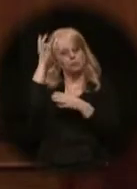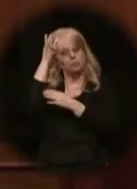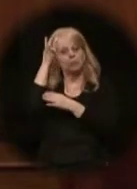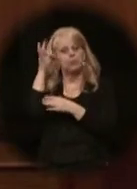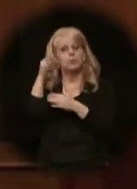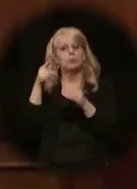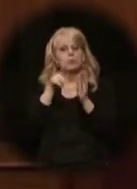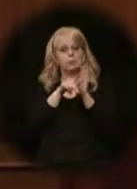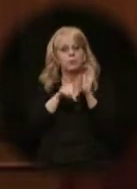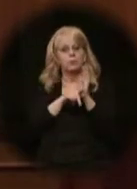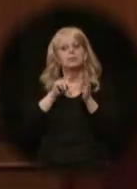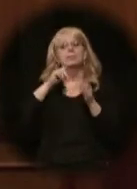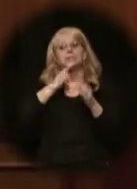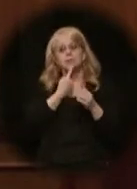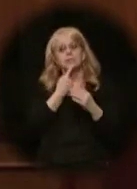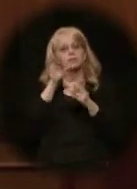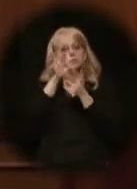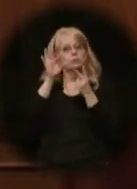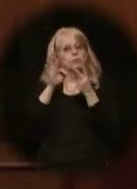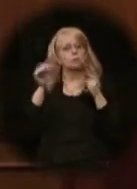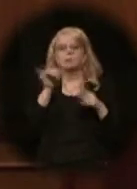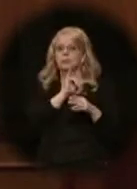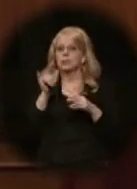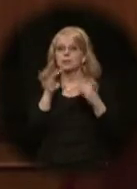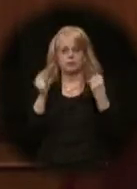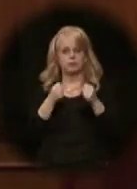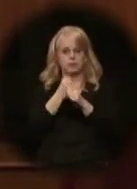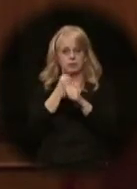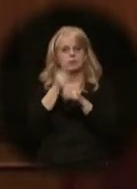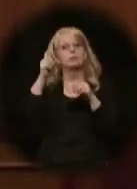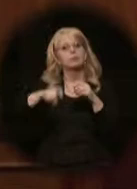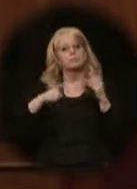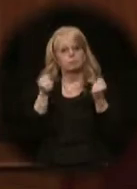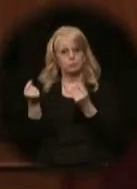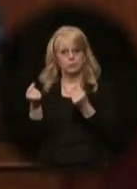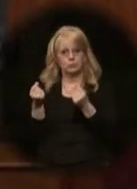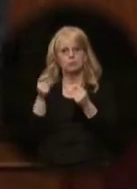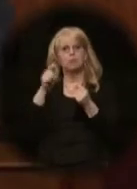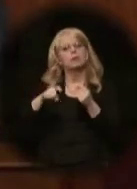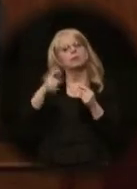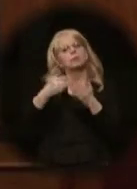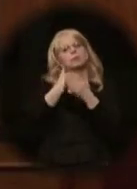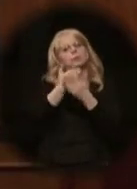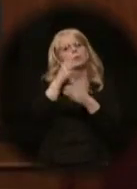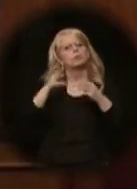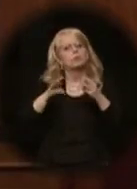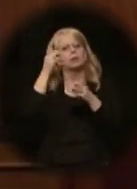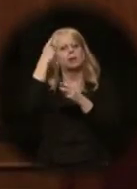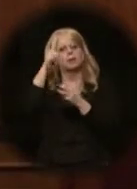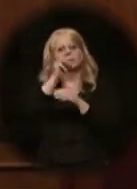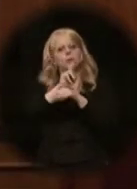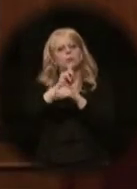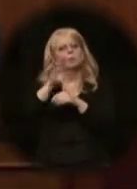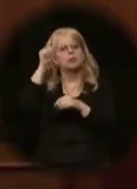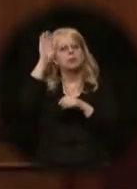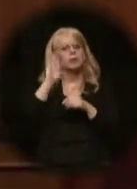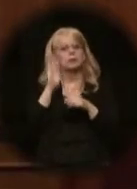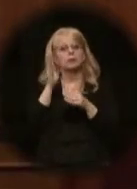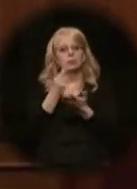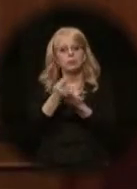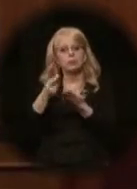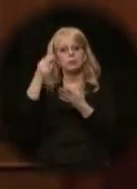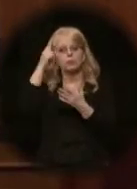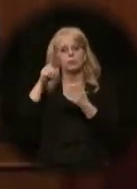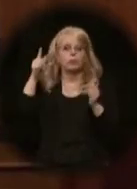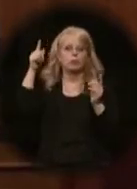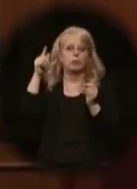we made serious choices, and we must do so again this year. We must find new ways to use Alaska's resources to drive down the cost of